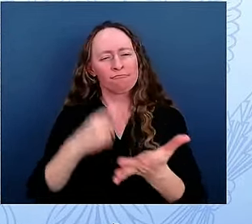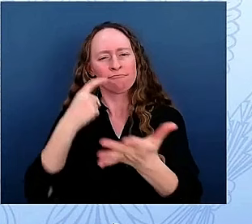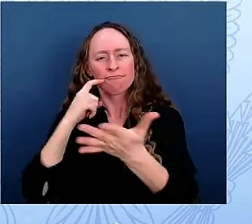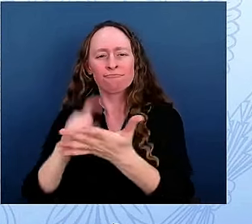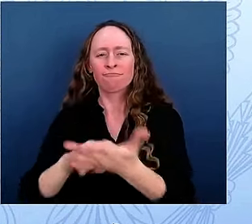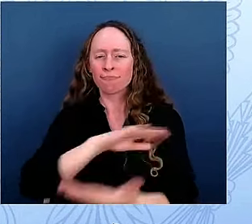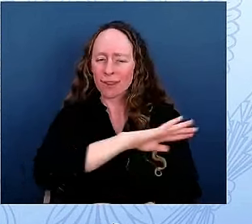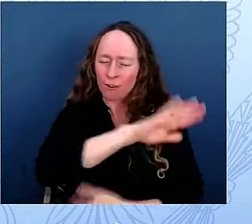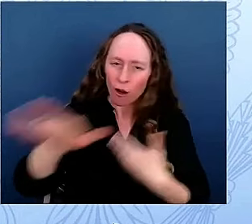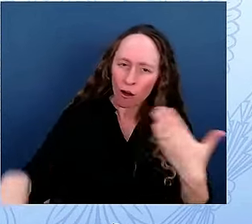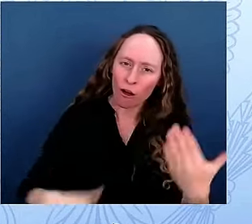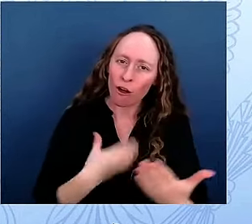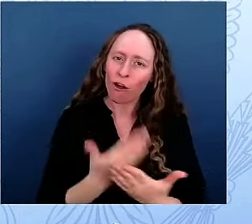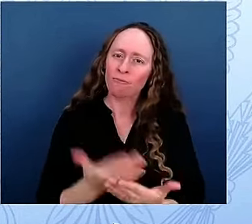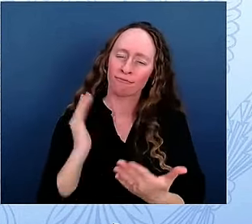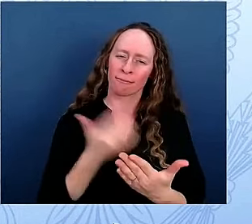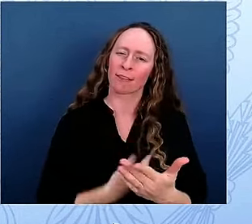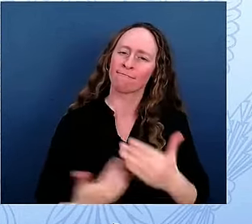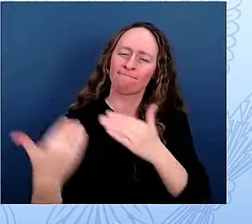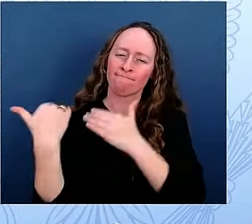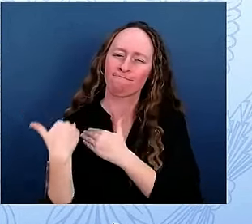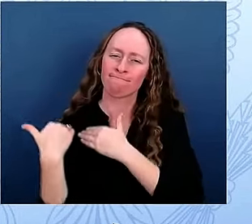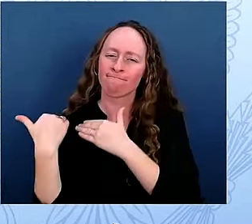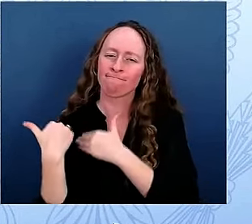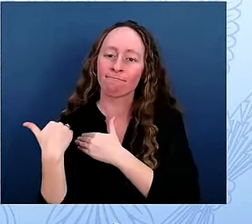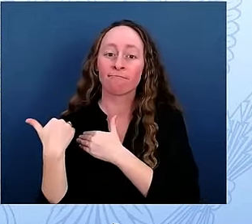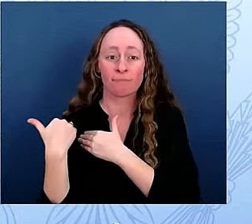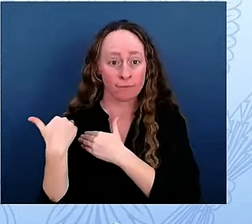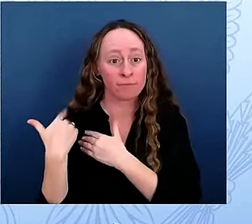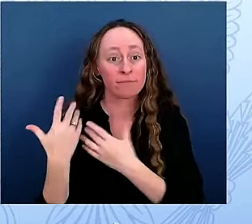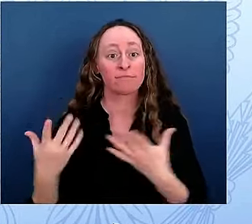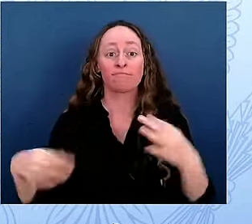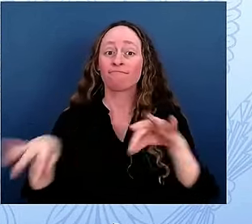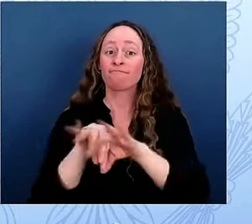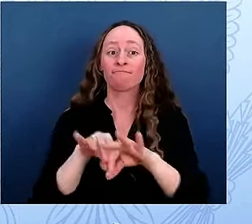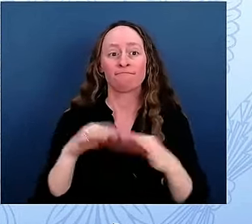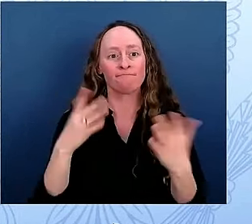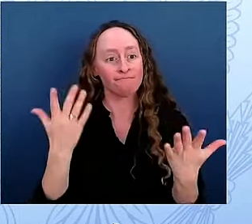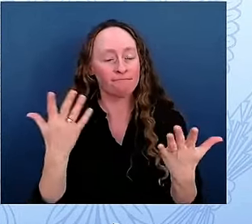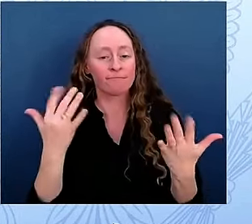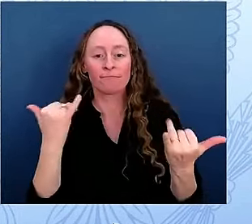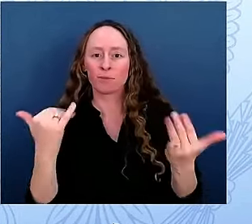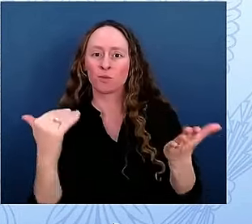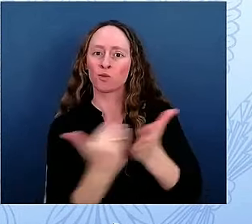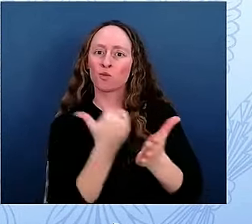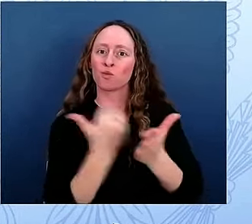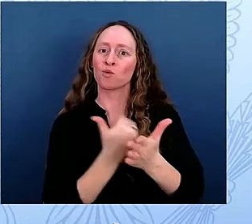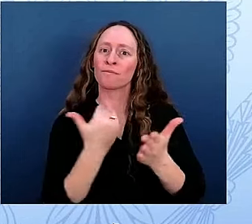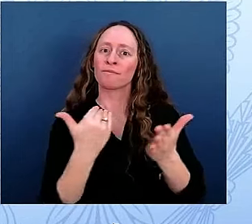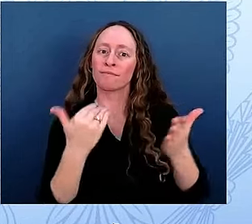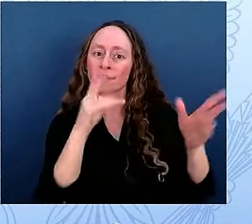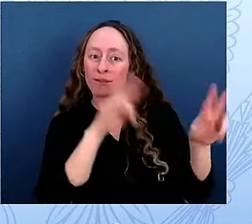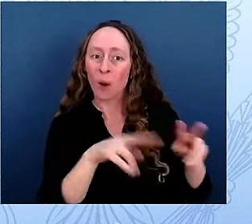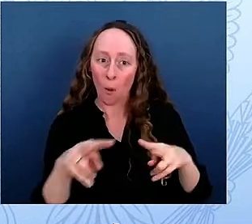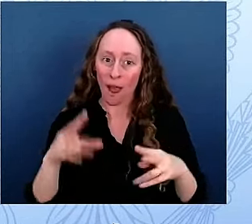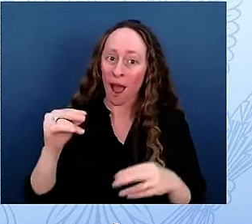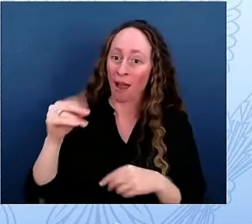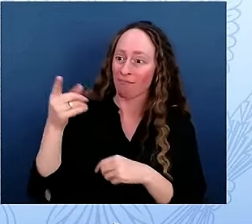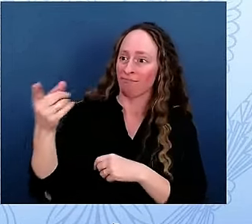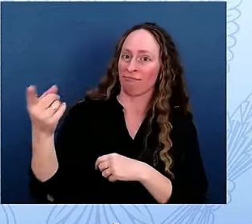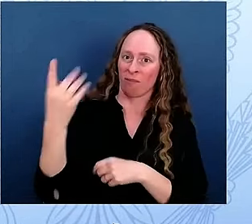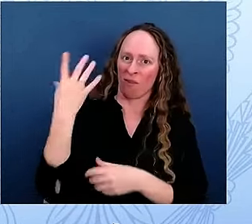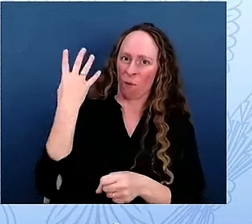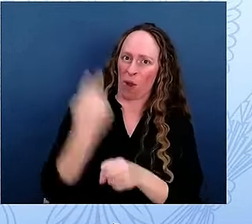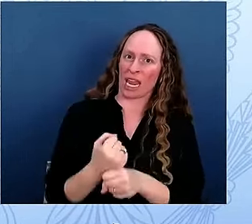of the White House tour and for your four years as First Lady, we have been inspired by your